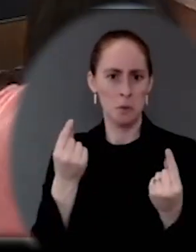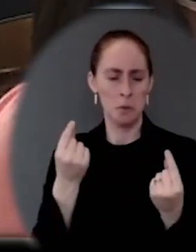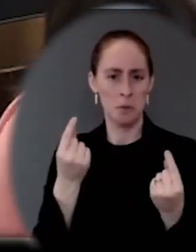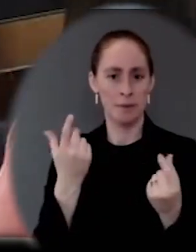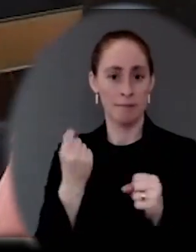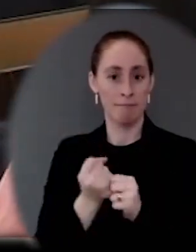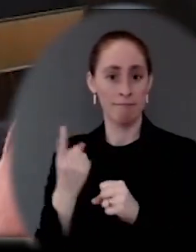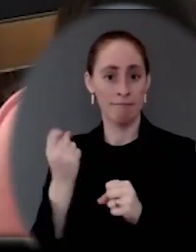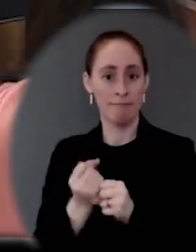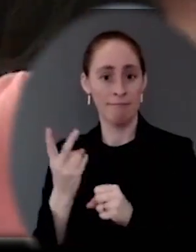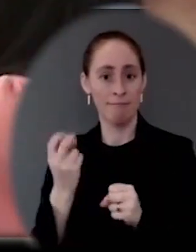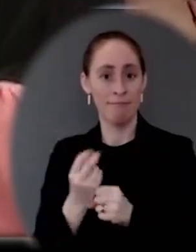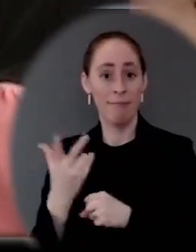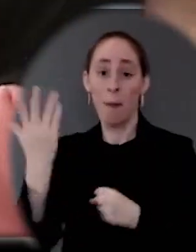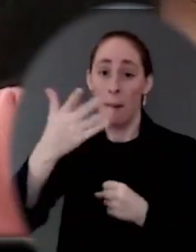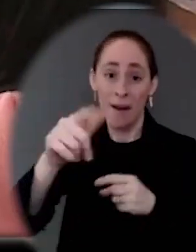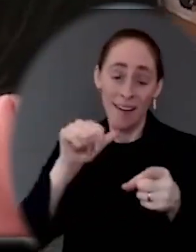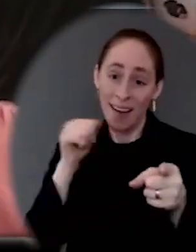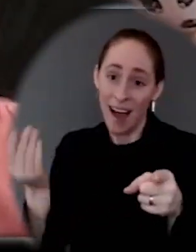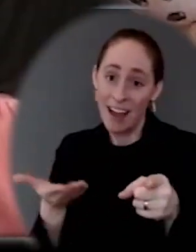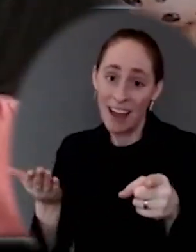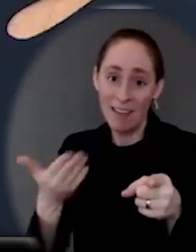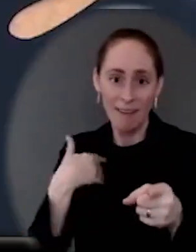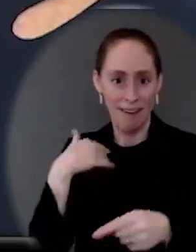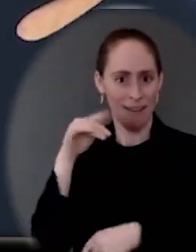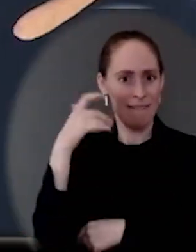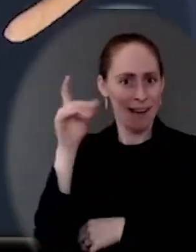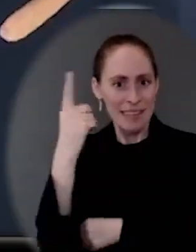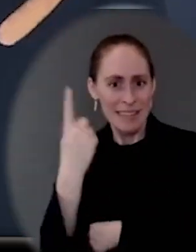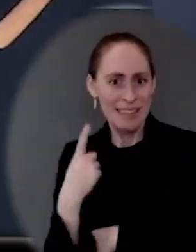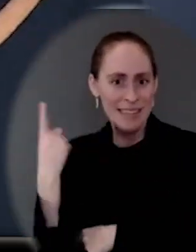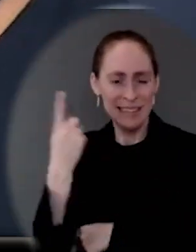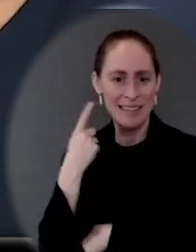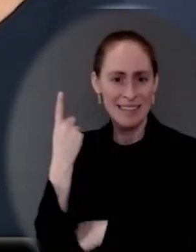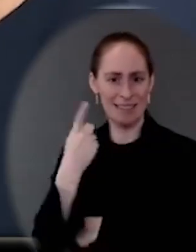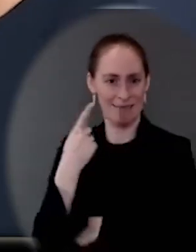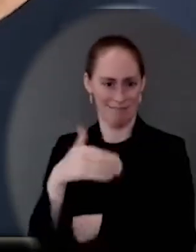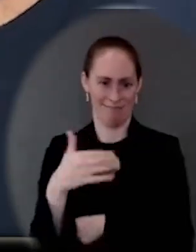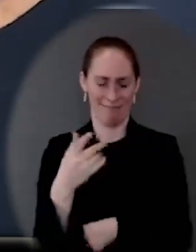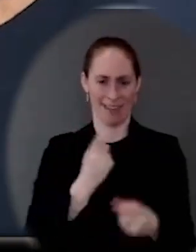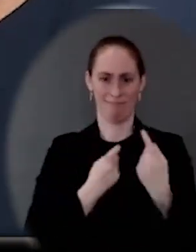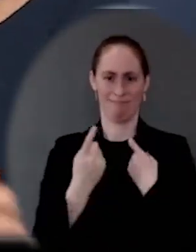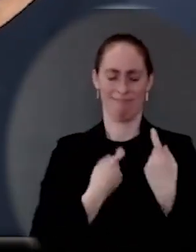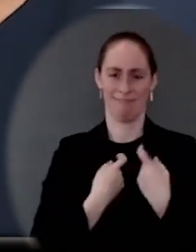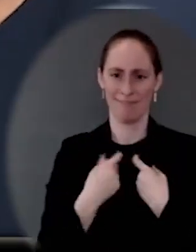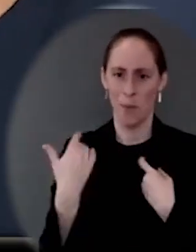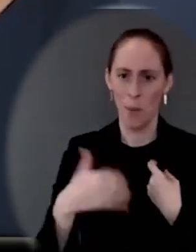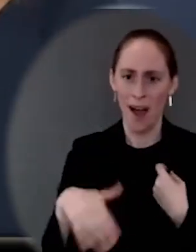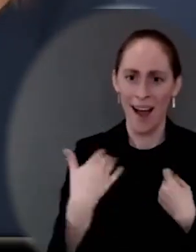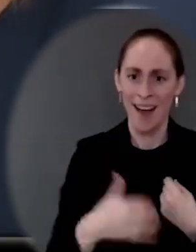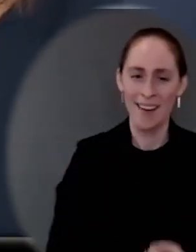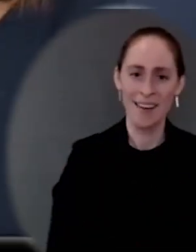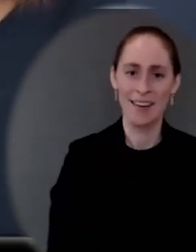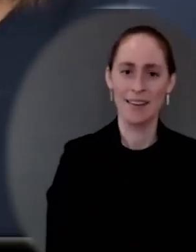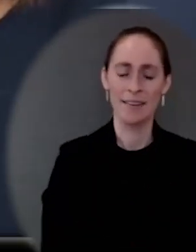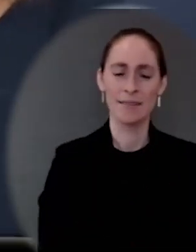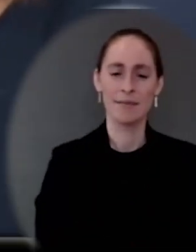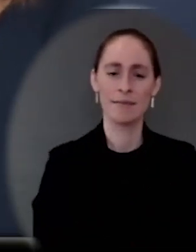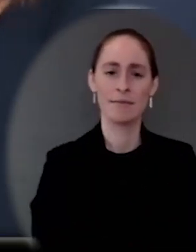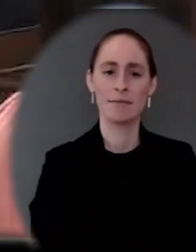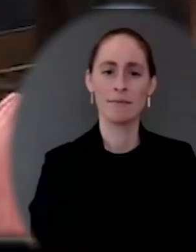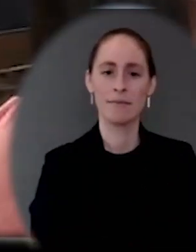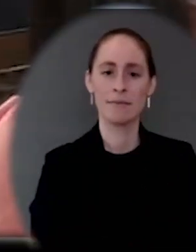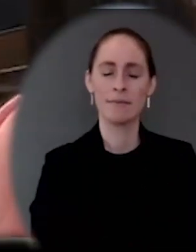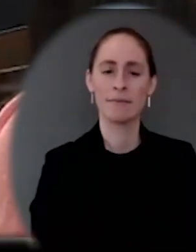But a threat — Ms. No, a secretary. This is like a real harsh line of questioning. The Press You might be done with us, but